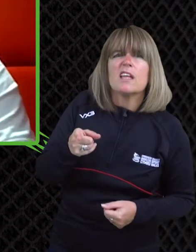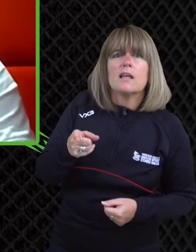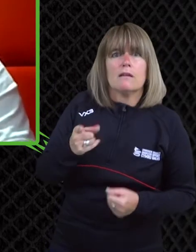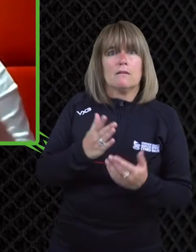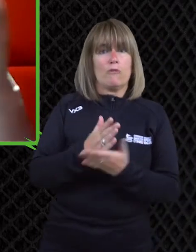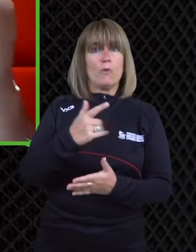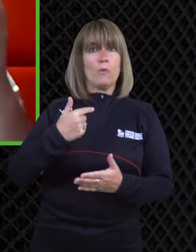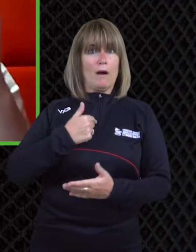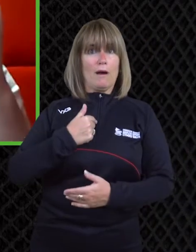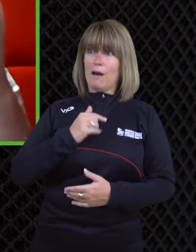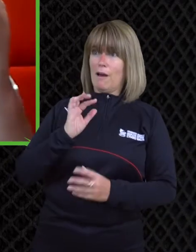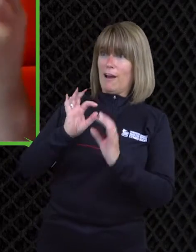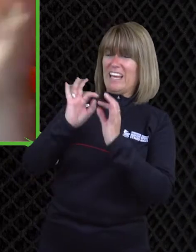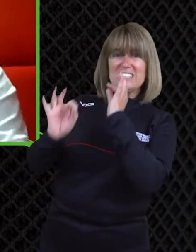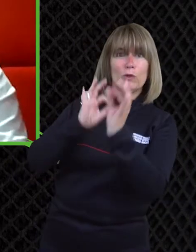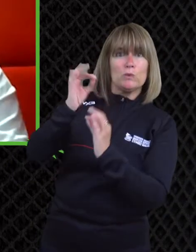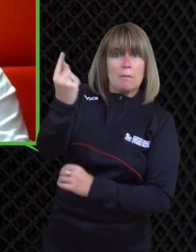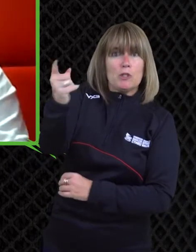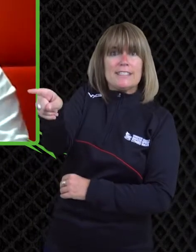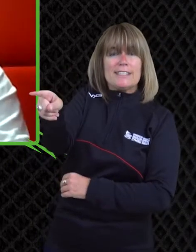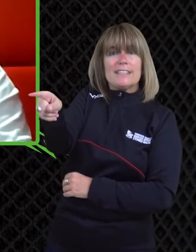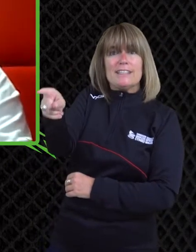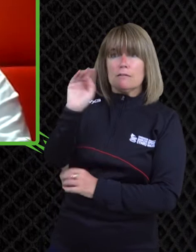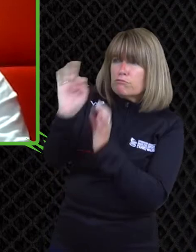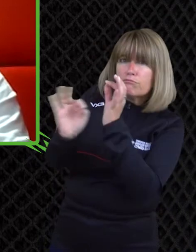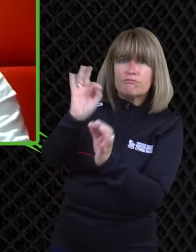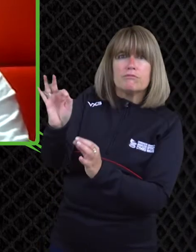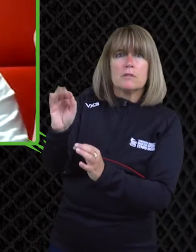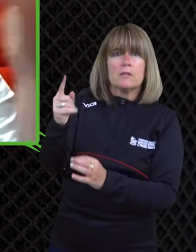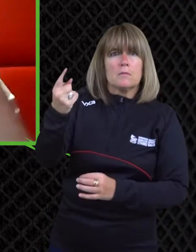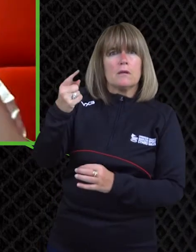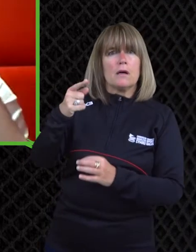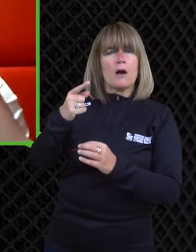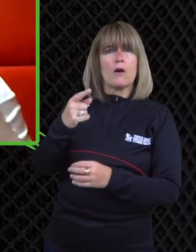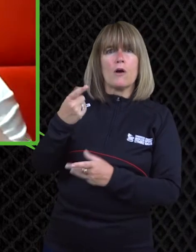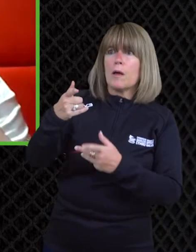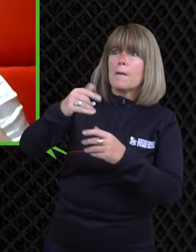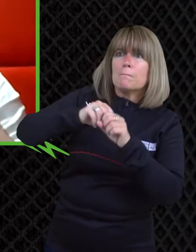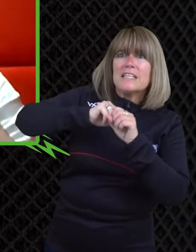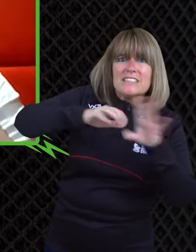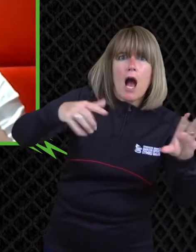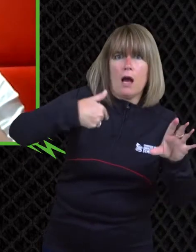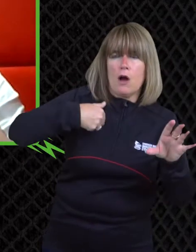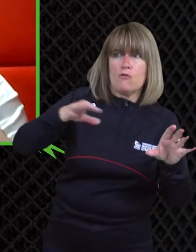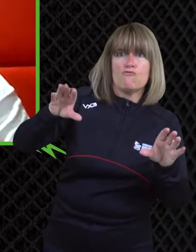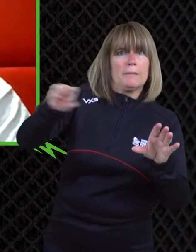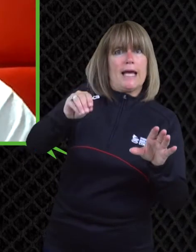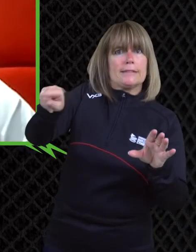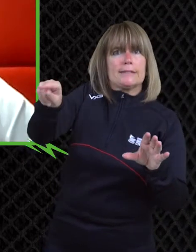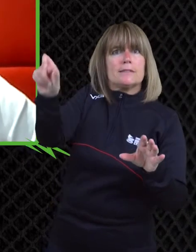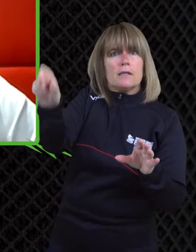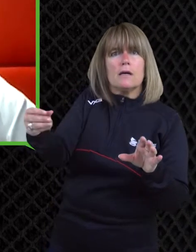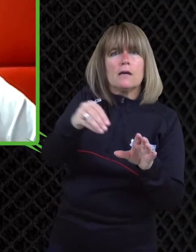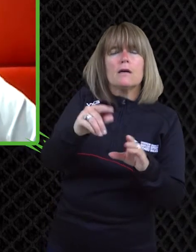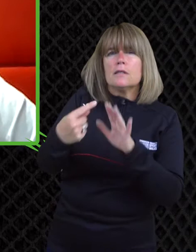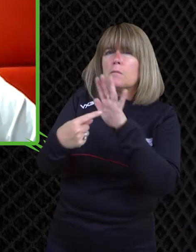um why would i ask that because i'm just interviewing someone but i think based on the the the representation